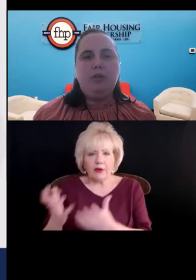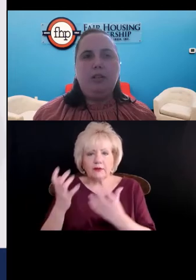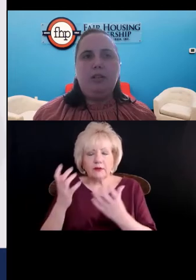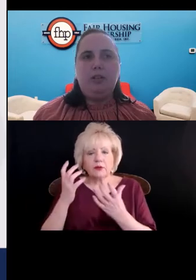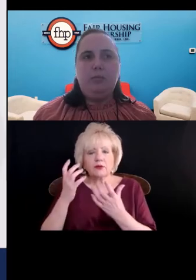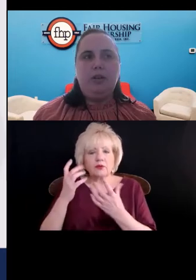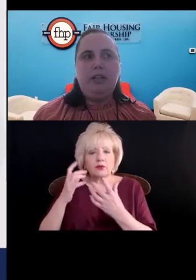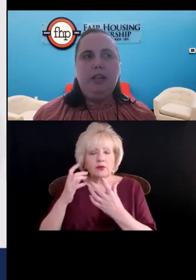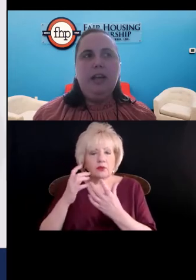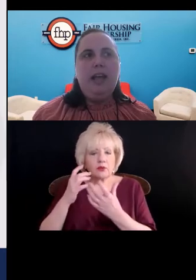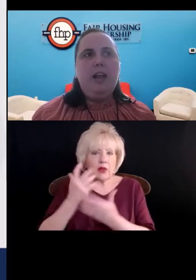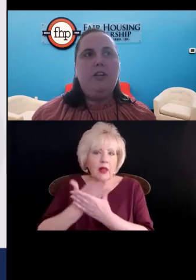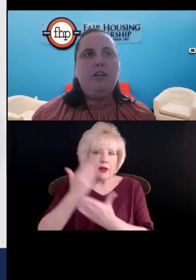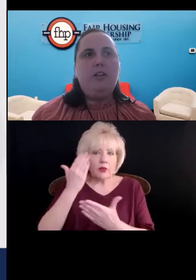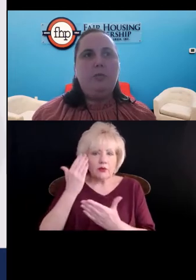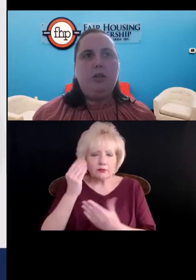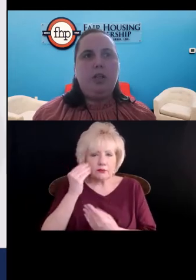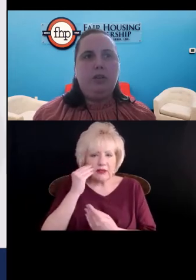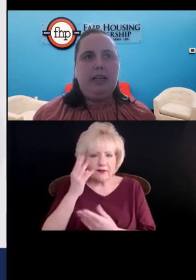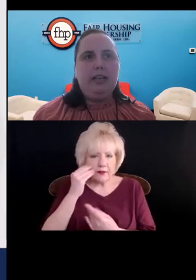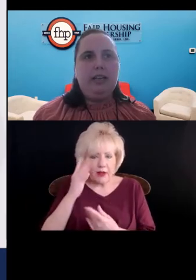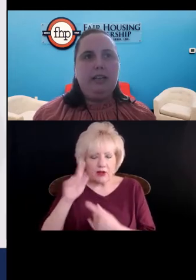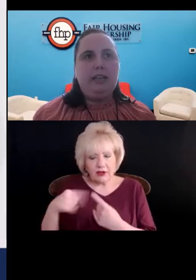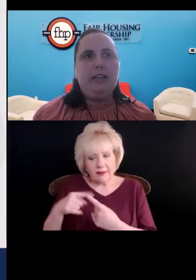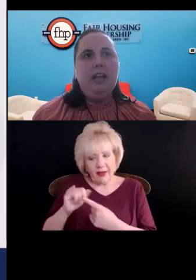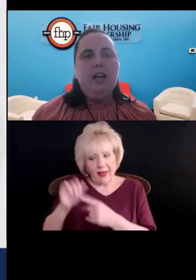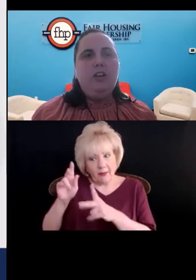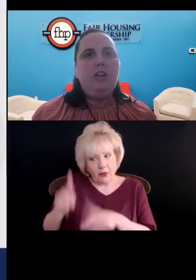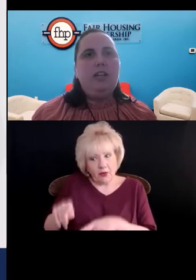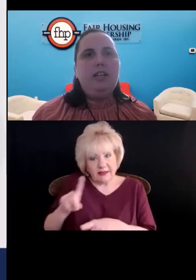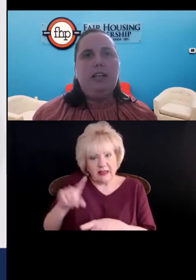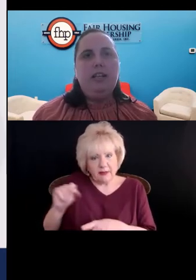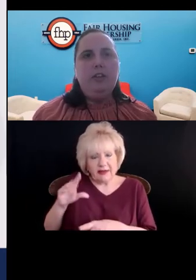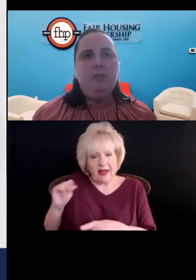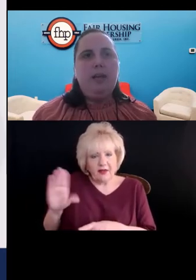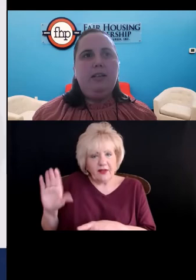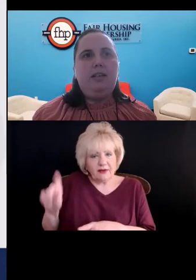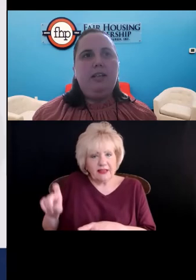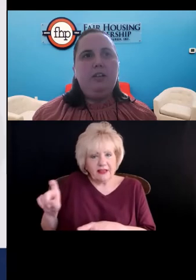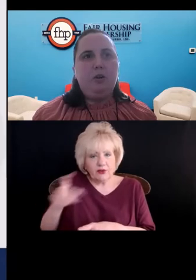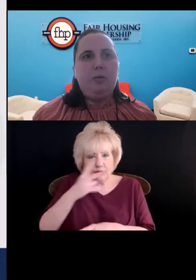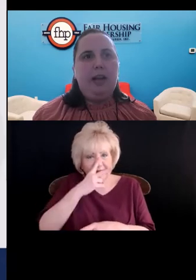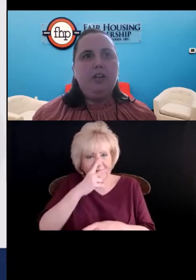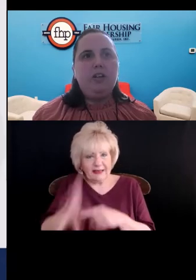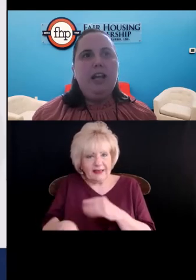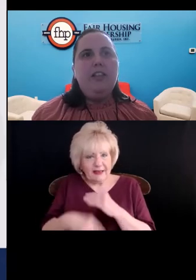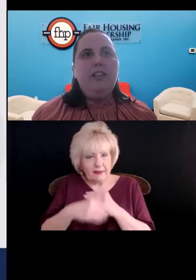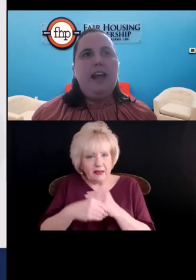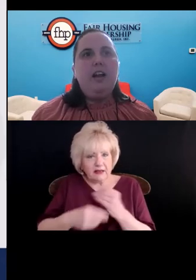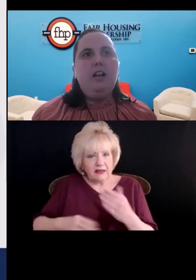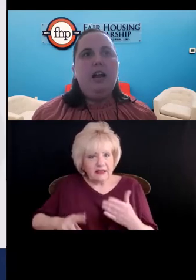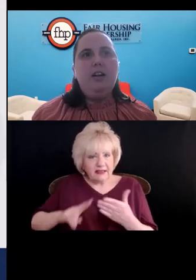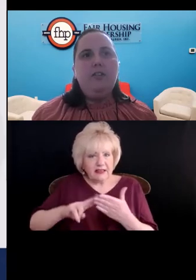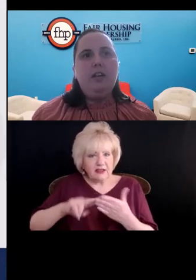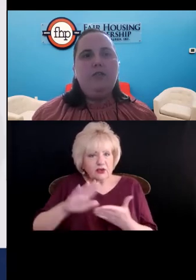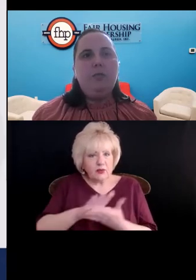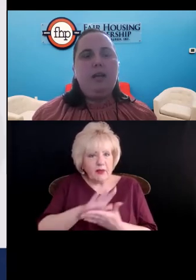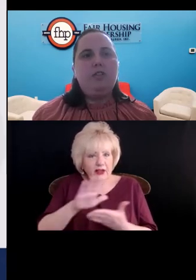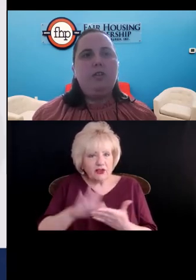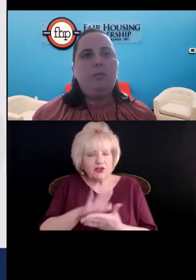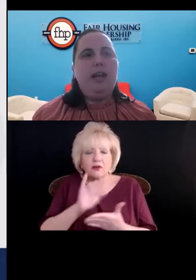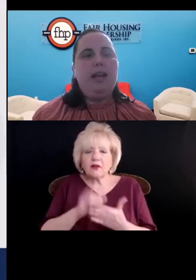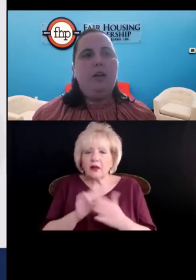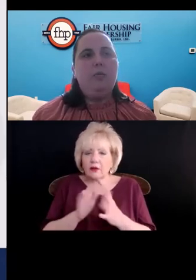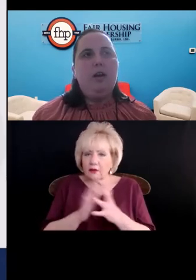about a person's disability and their disability related needs. So you can see in the amended signature page that a lot of the